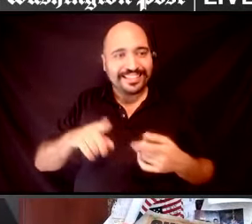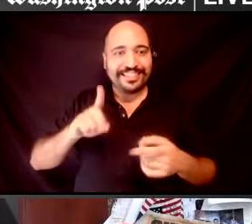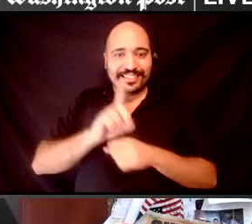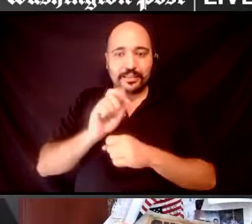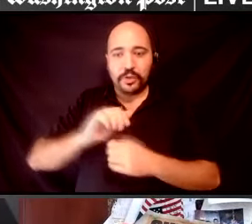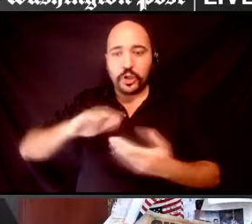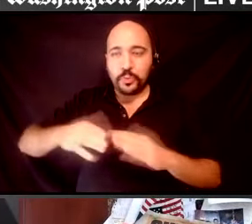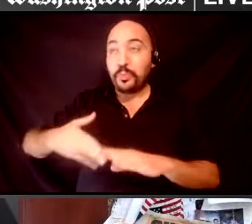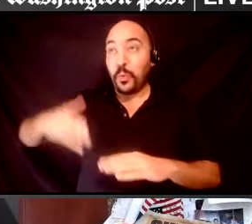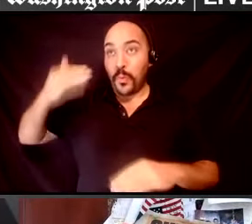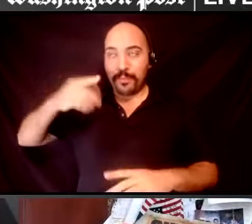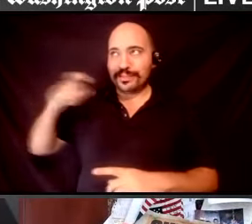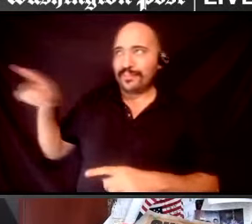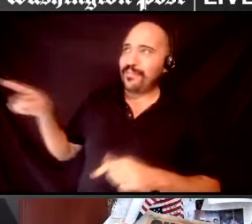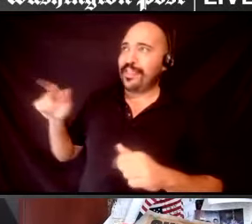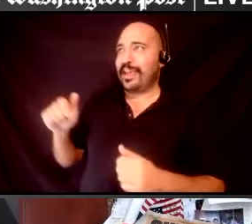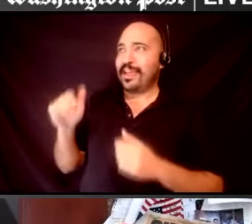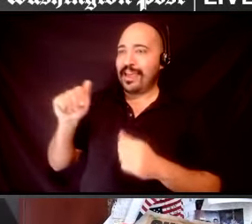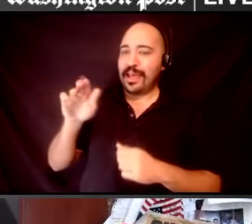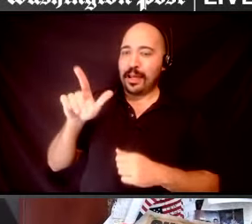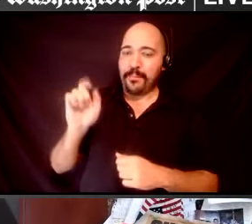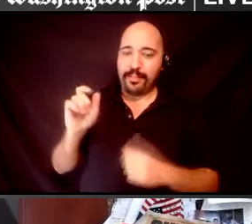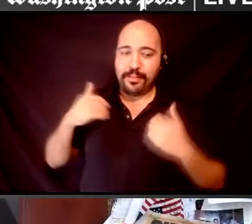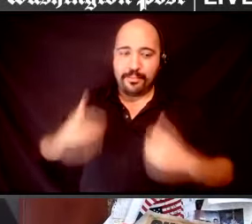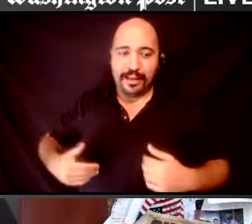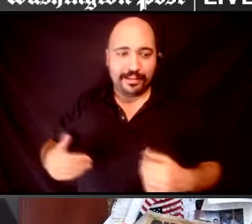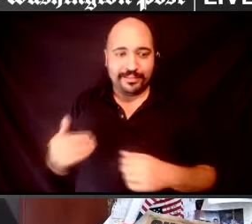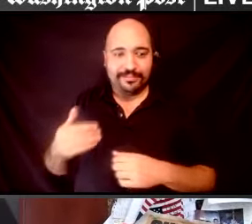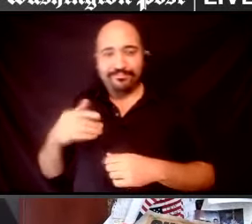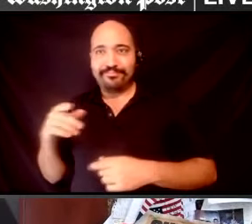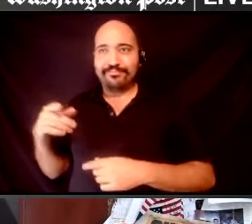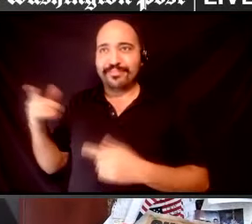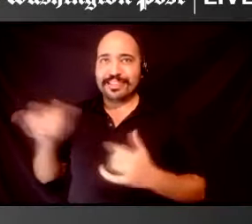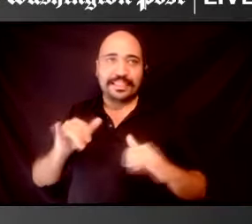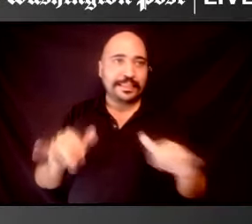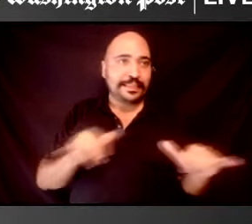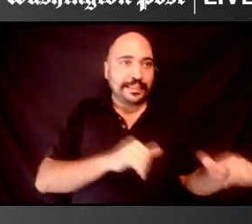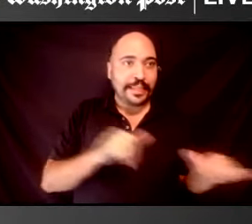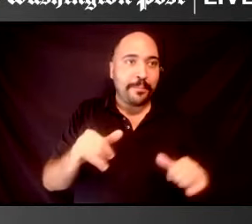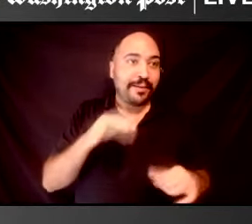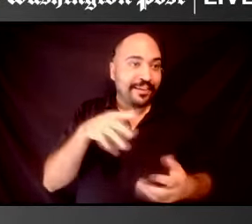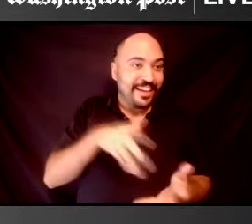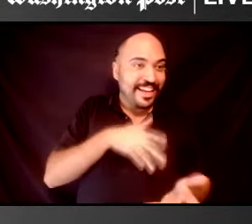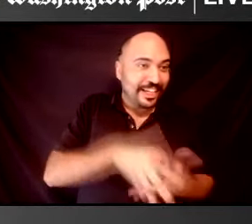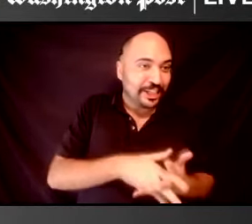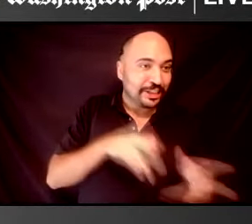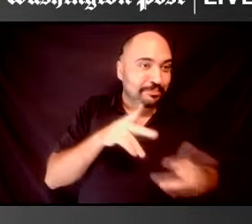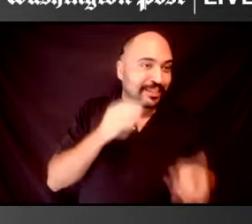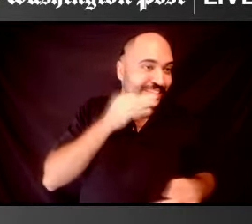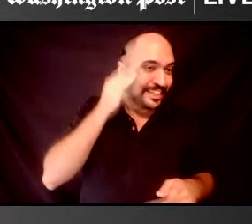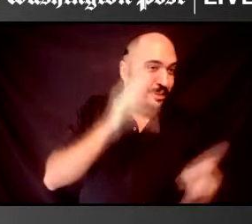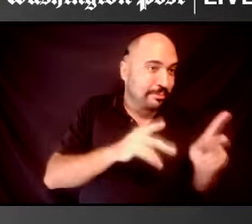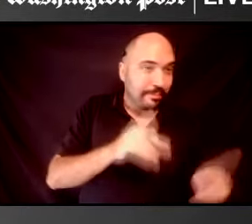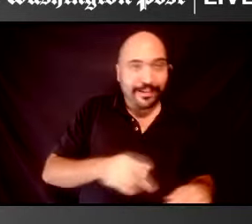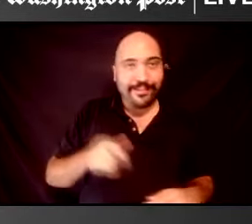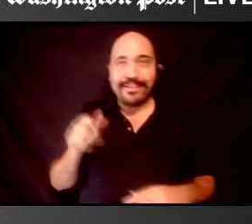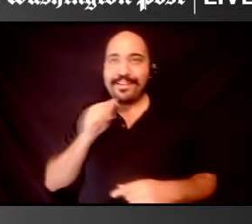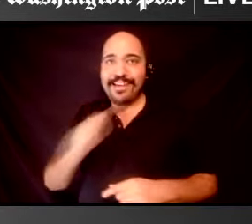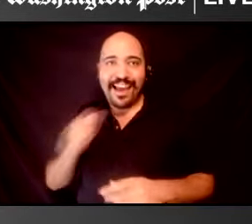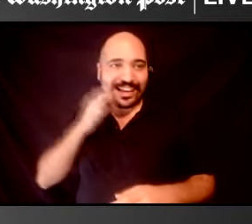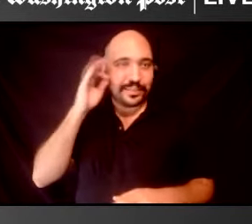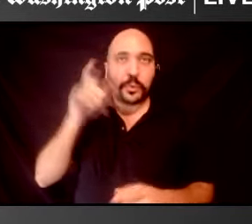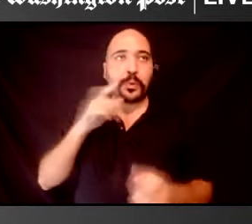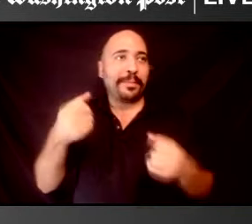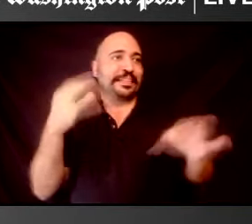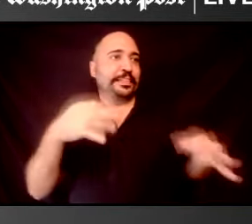abled, just like as a native, it's primarily non-natives making decisions that impact me and our communities. It's the same for disabled